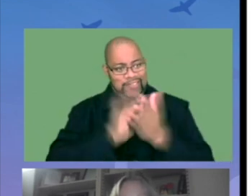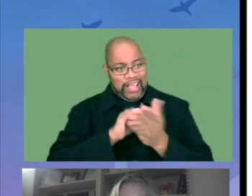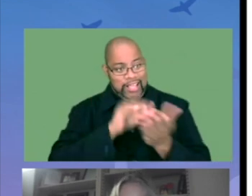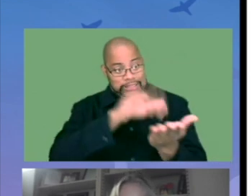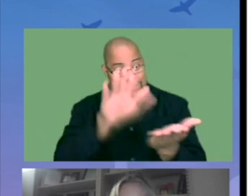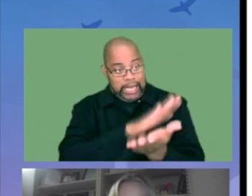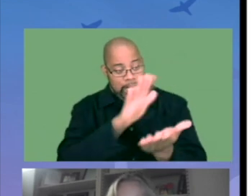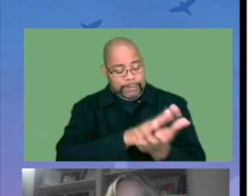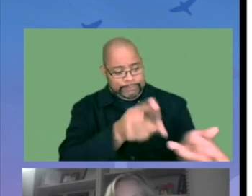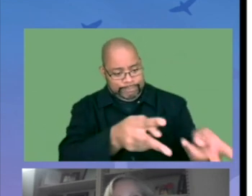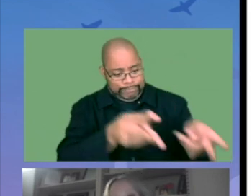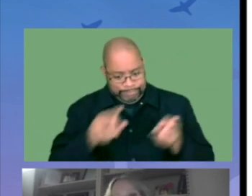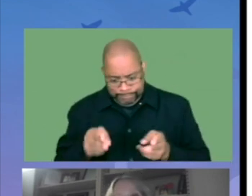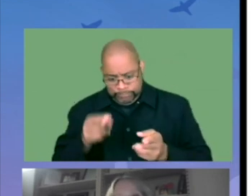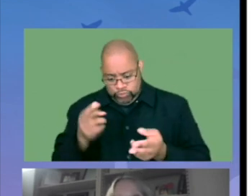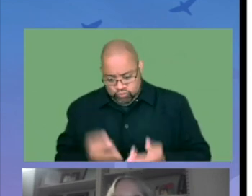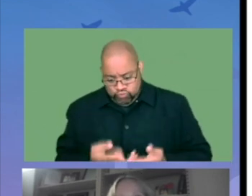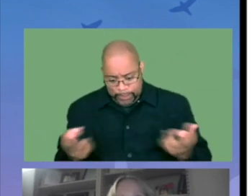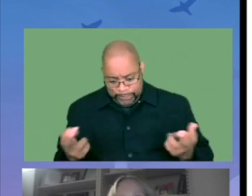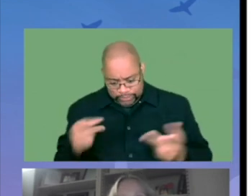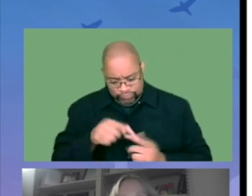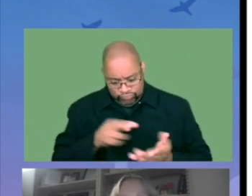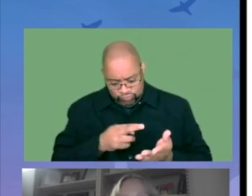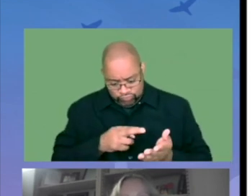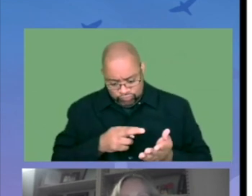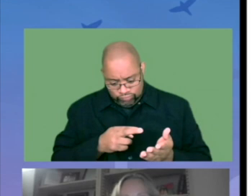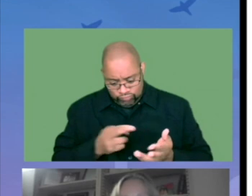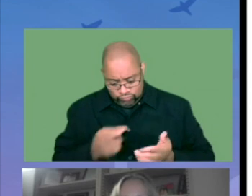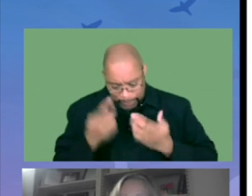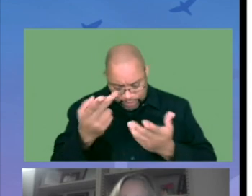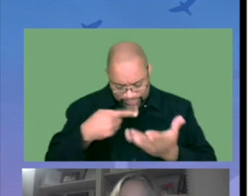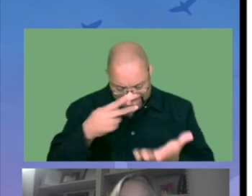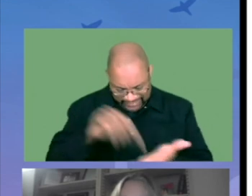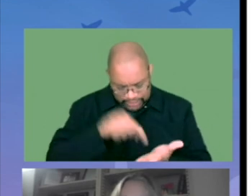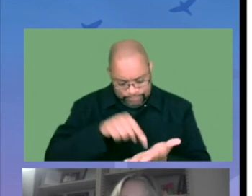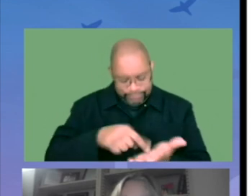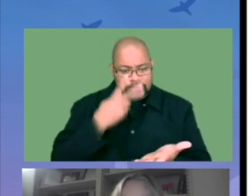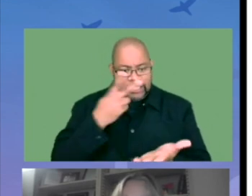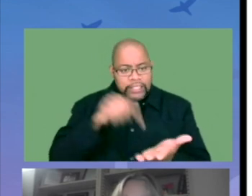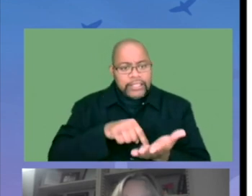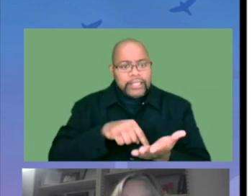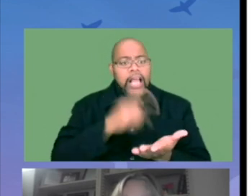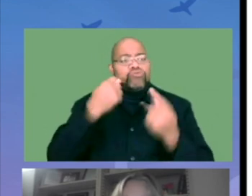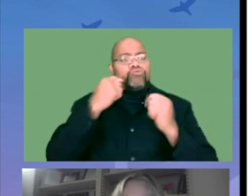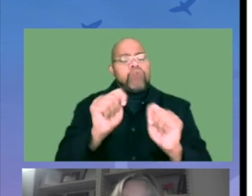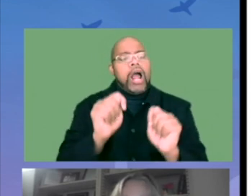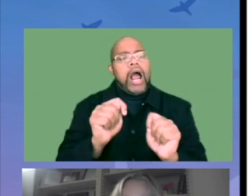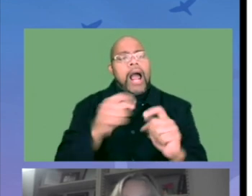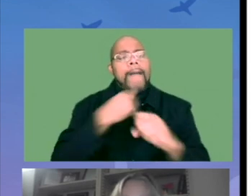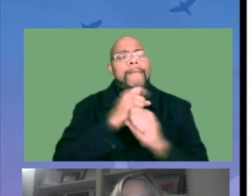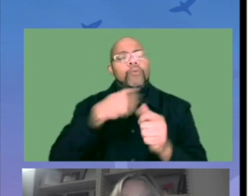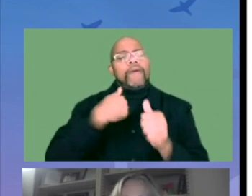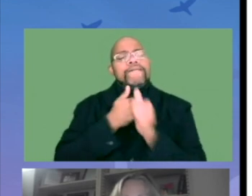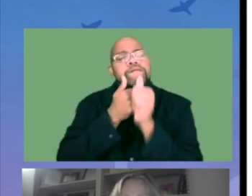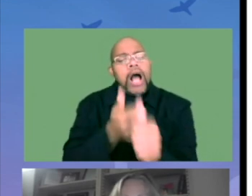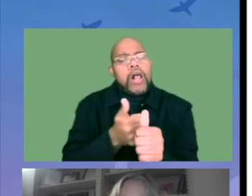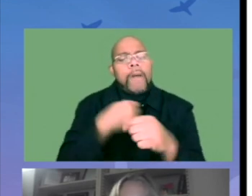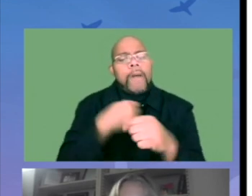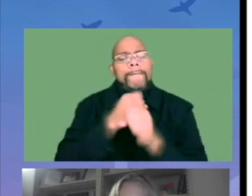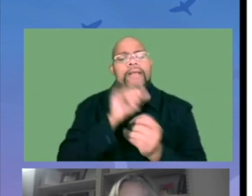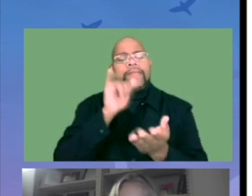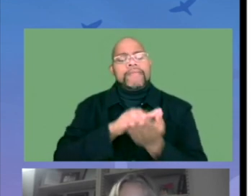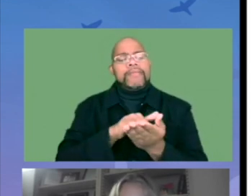we have taken that document and those recommendations to heart and really try to